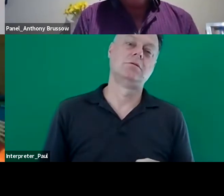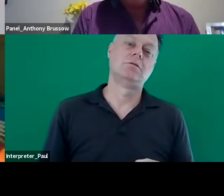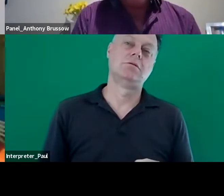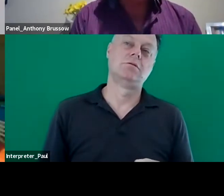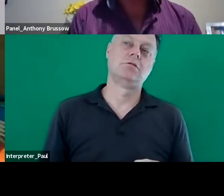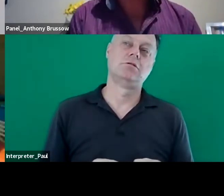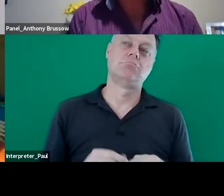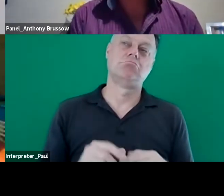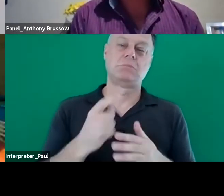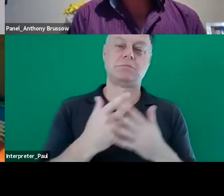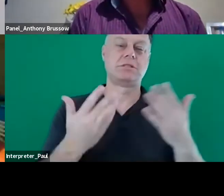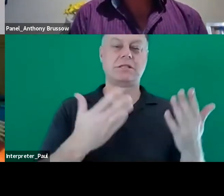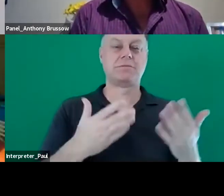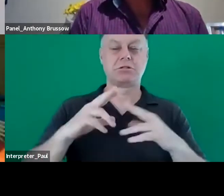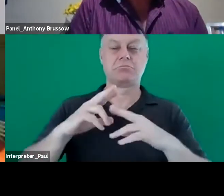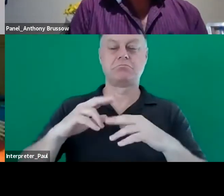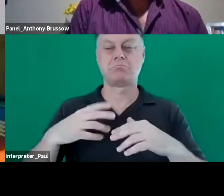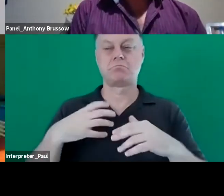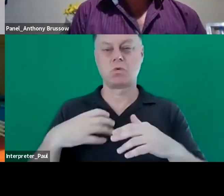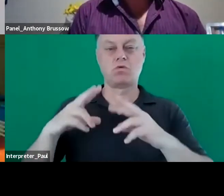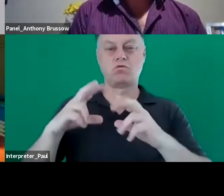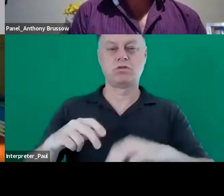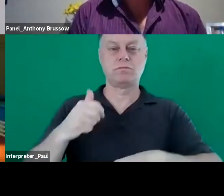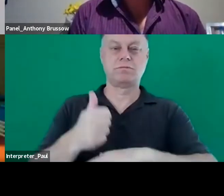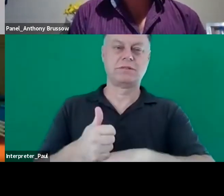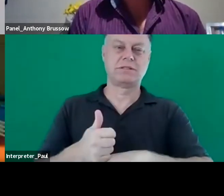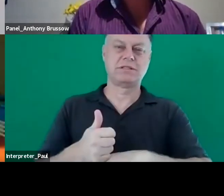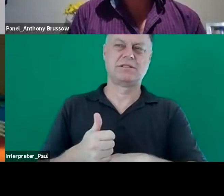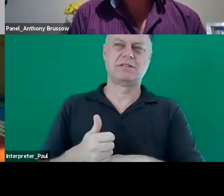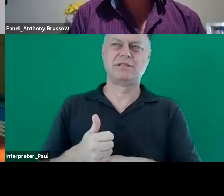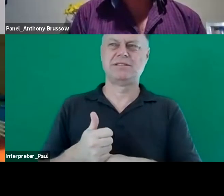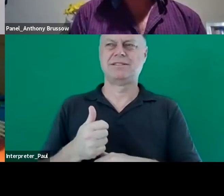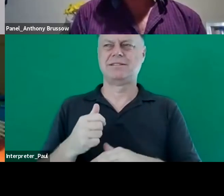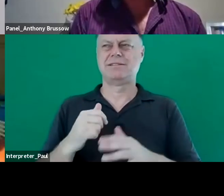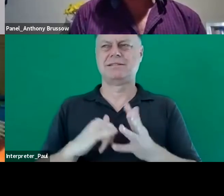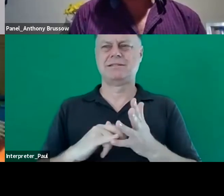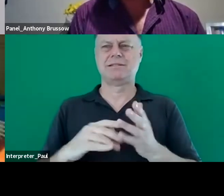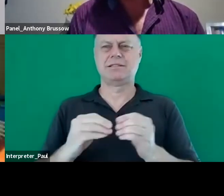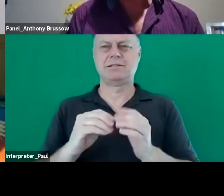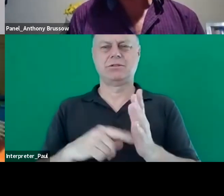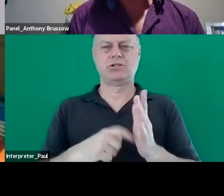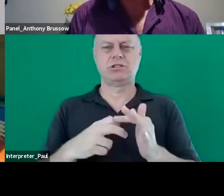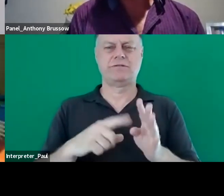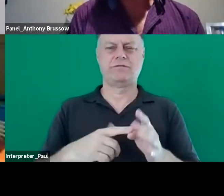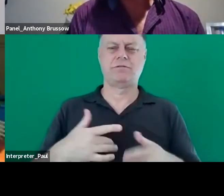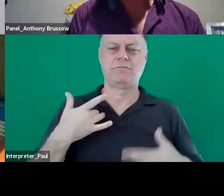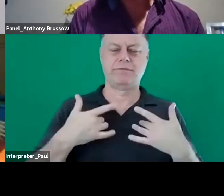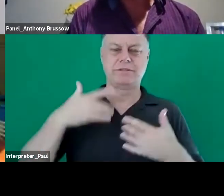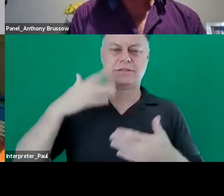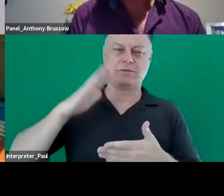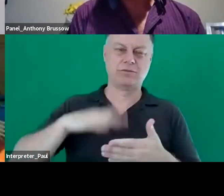studies for additional research based in subjectivity lived experience